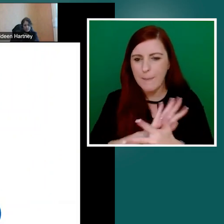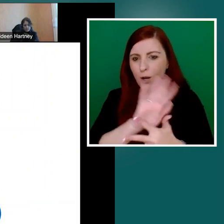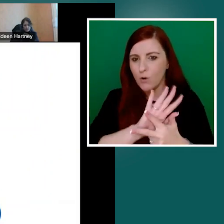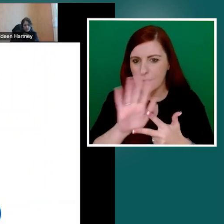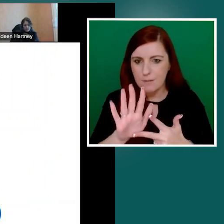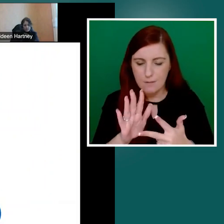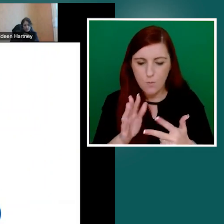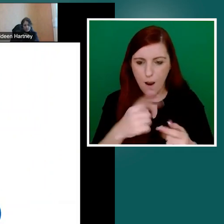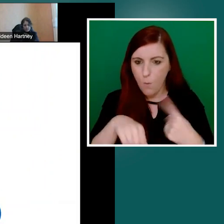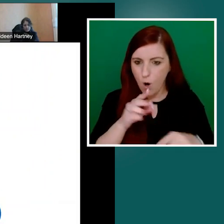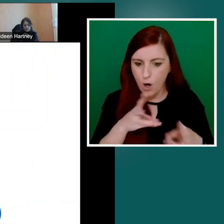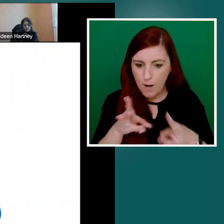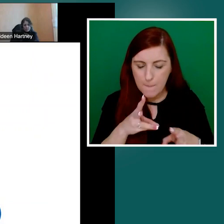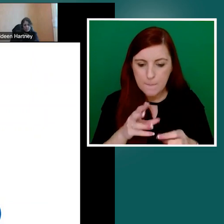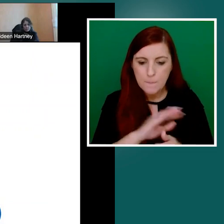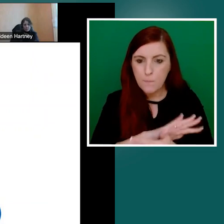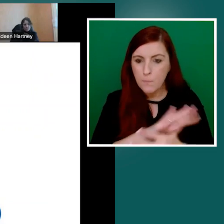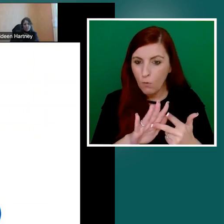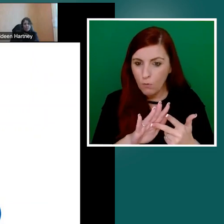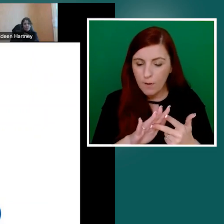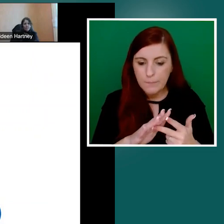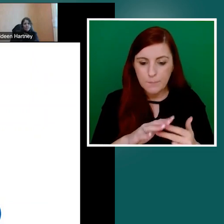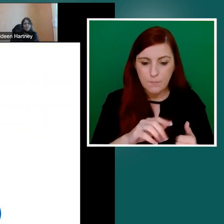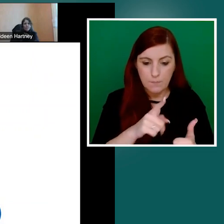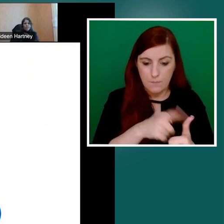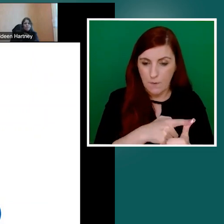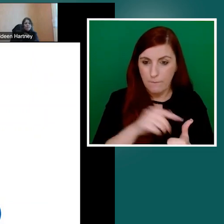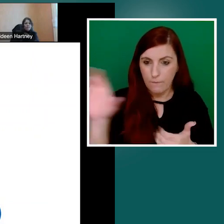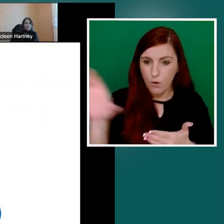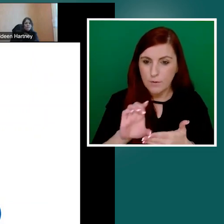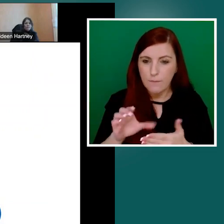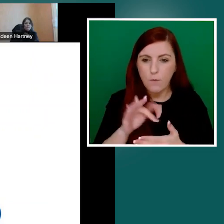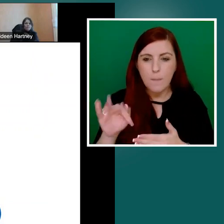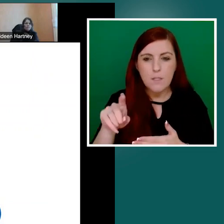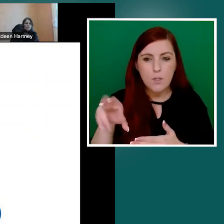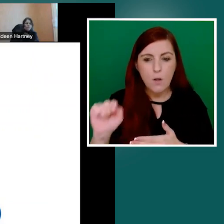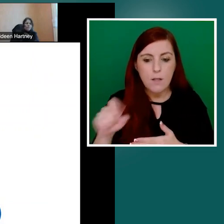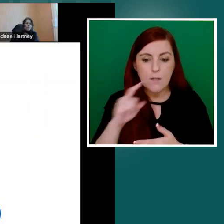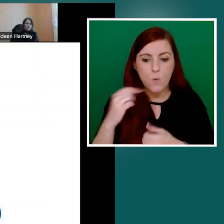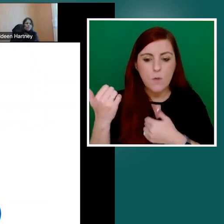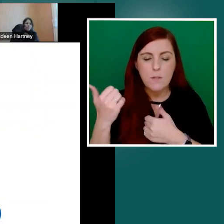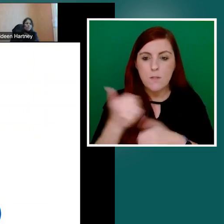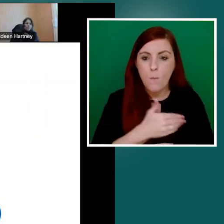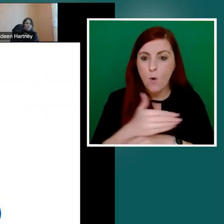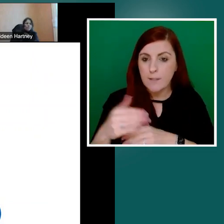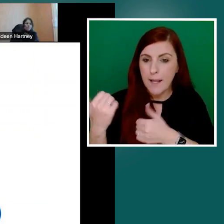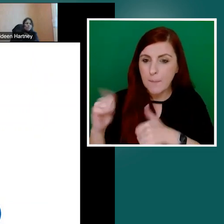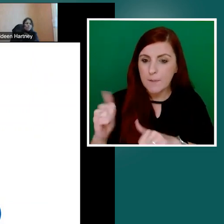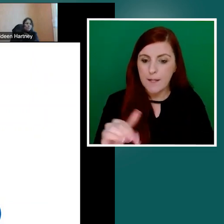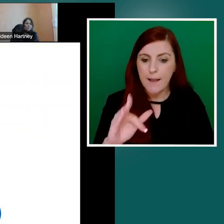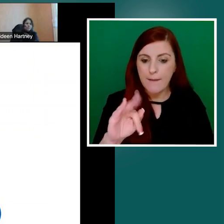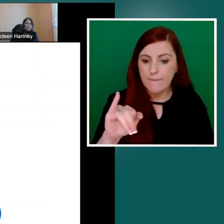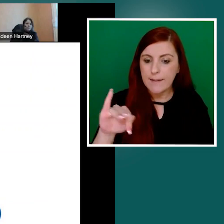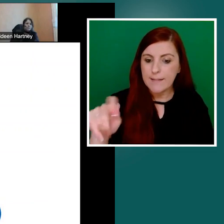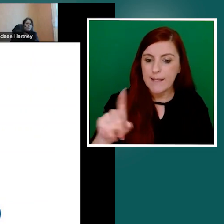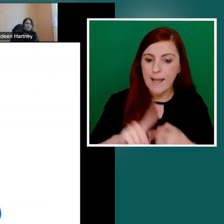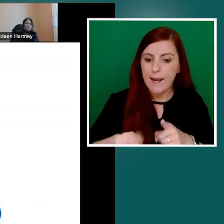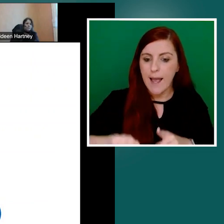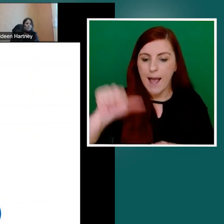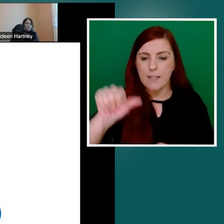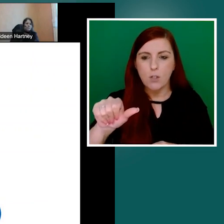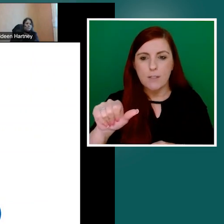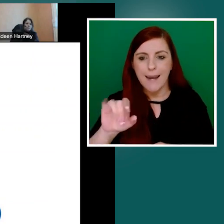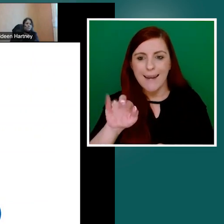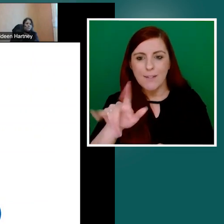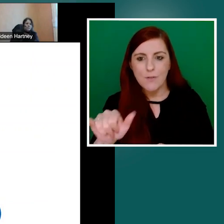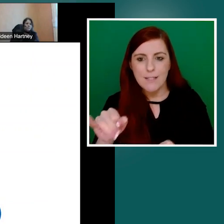Firstly, through the funding that we get through SOLIS, we're supporting the implementation of the Further Education and Training and the Adult Literacy for Life strategy.